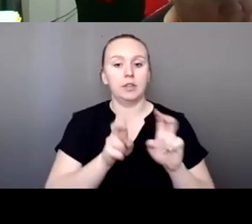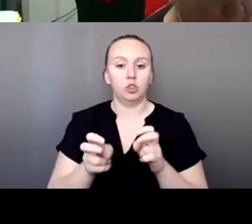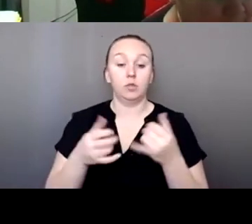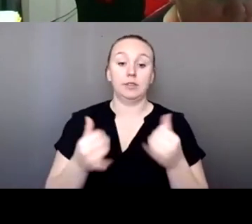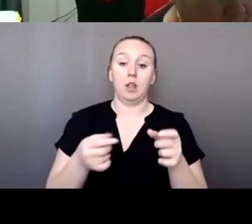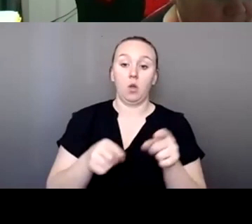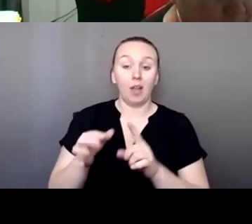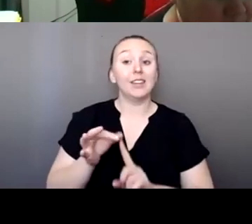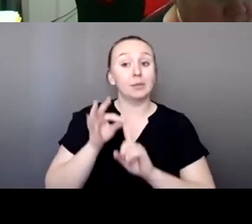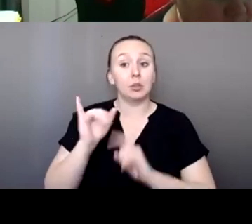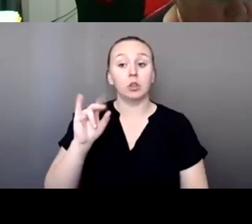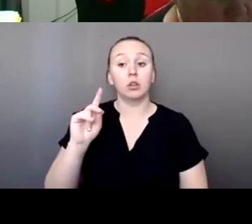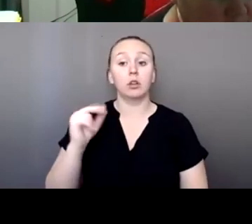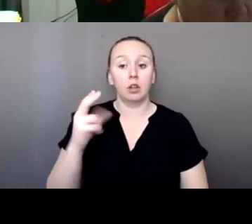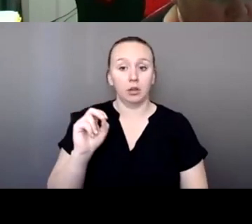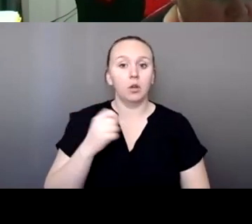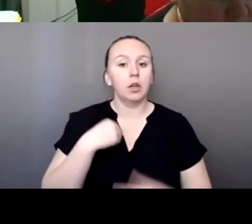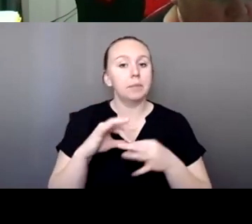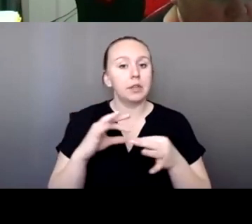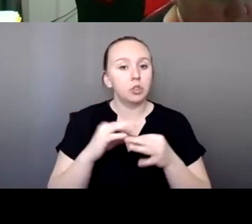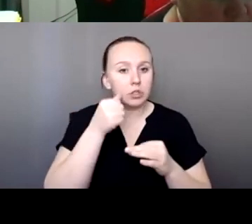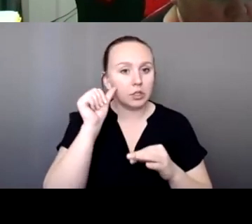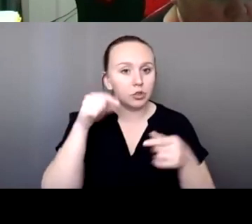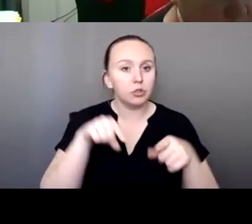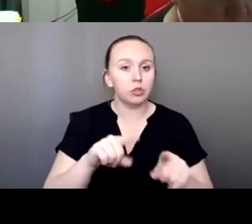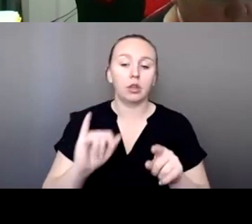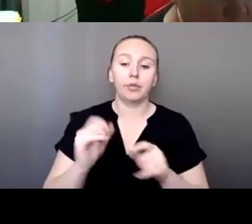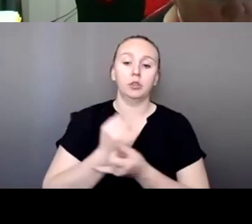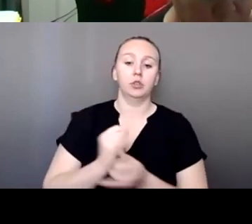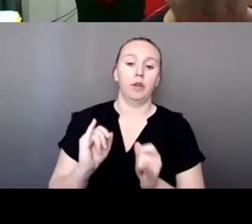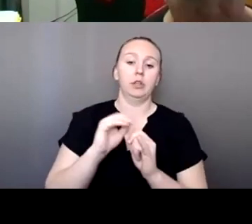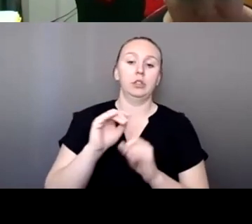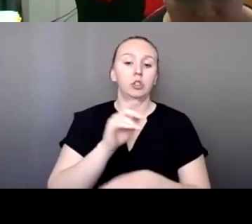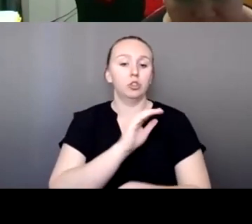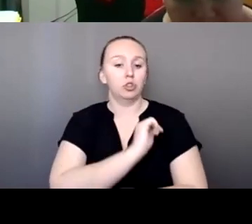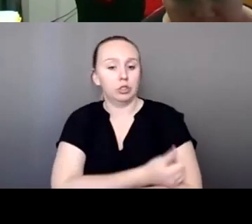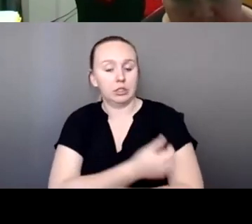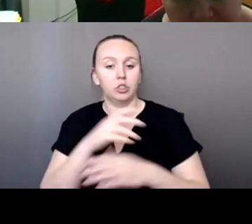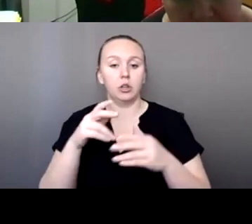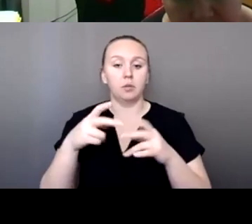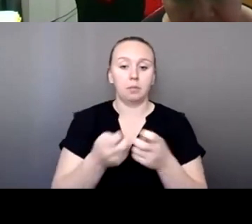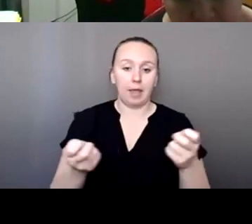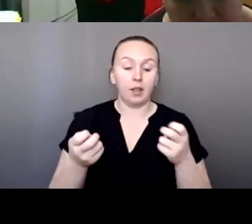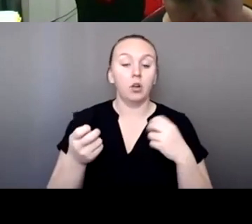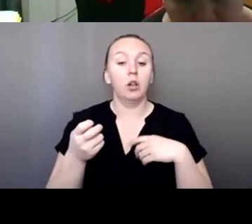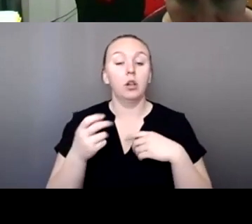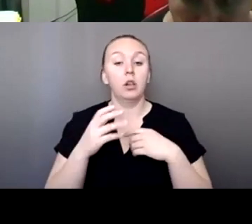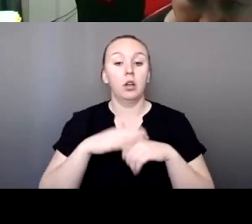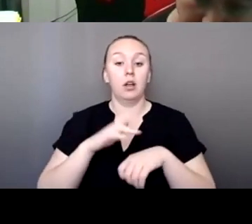especially in Idaho. I mentioned yesterday during the sovereignty and jurisdiction panel yesterday on one, a national public radio,